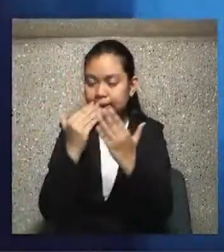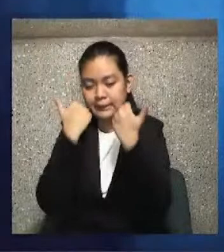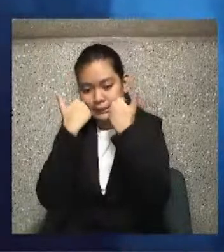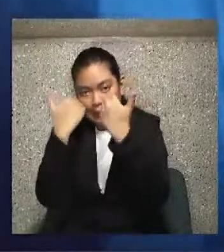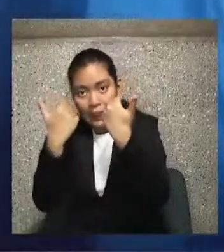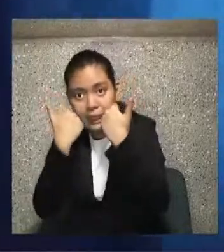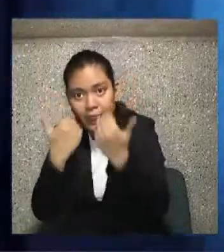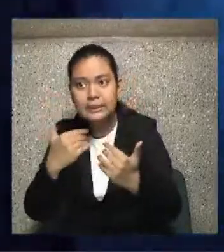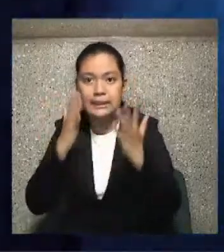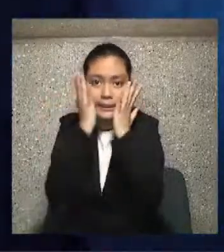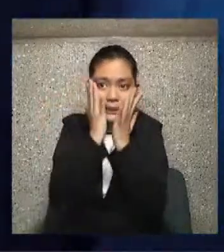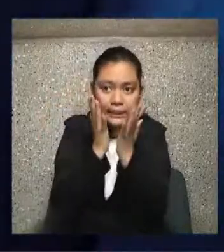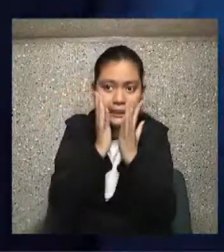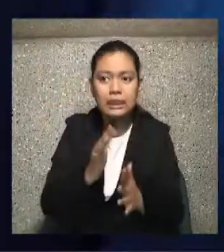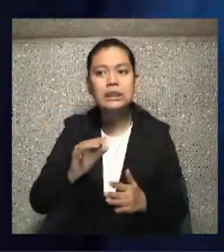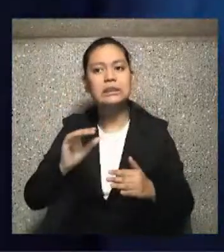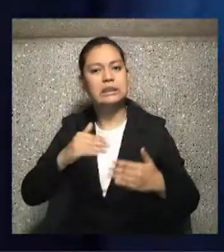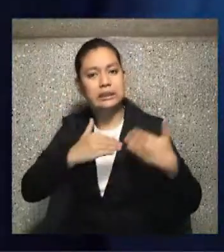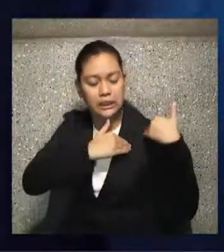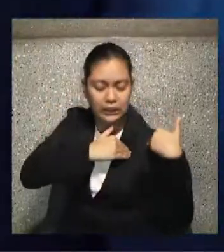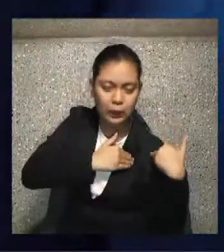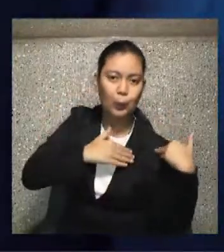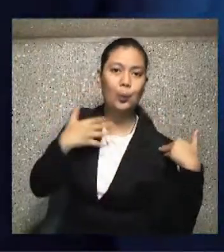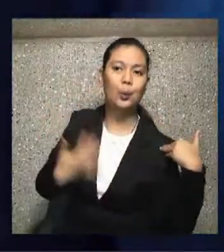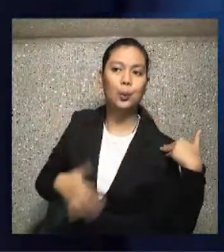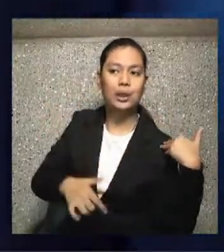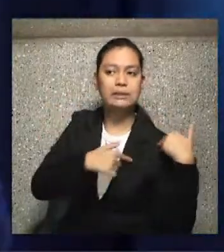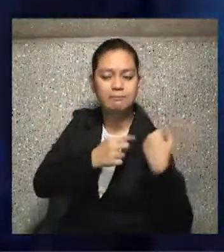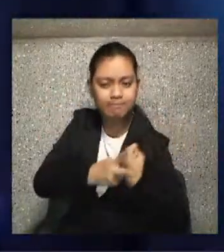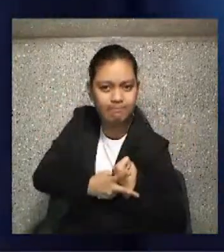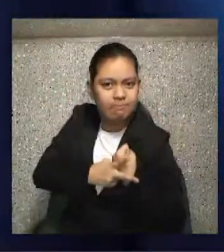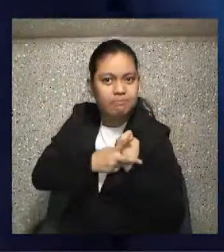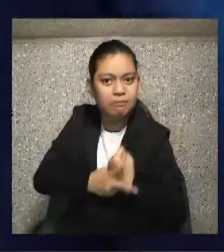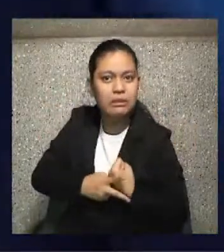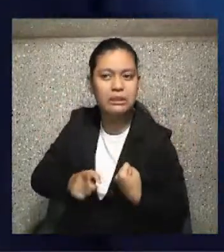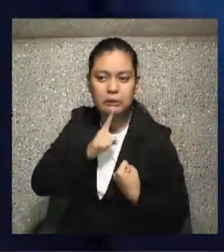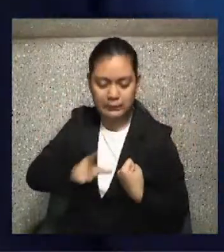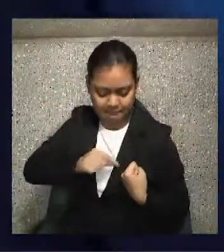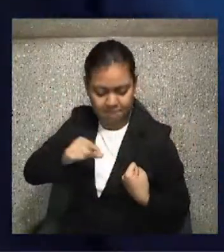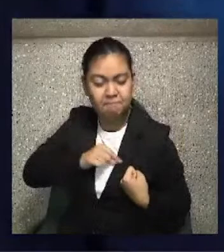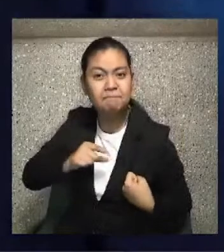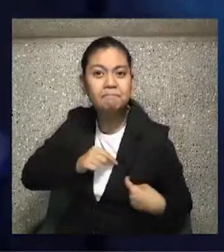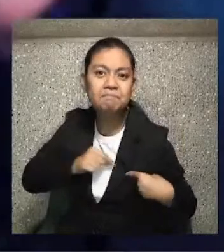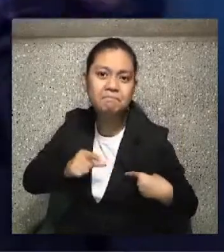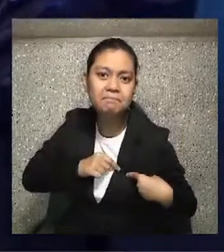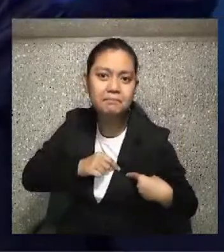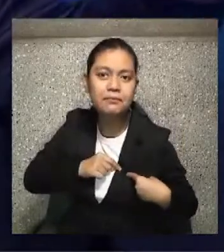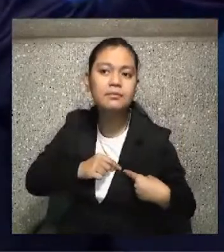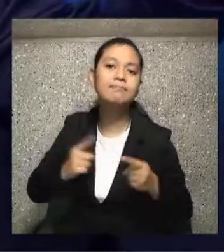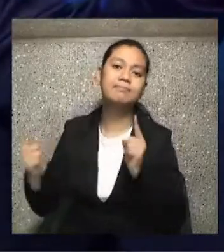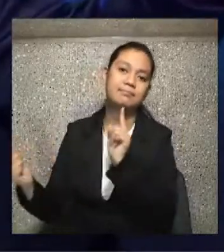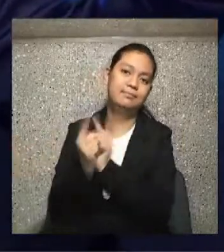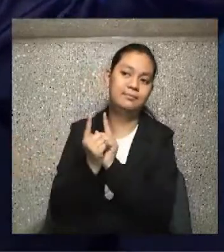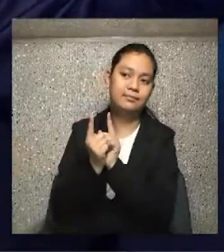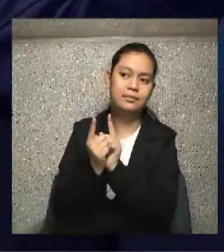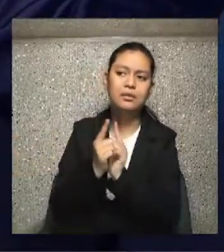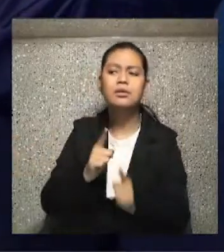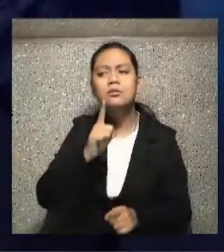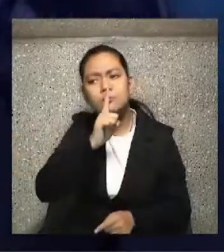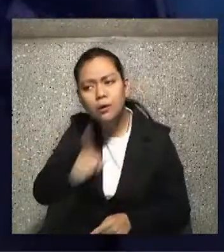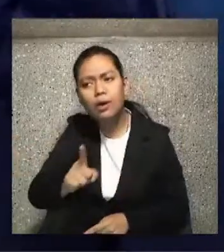it's heavy, or we've been carrying it a long time. Sometimes people come to me 20 years away,